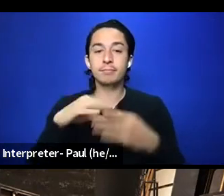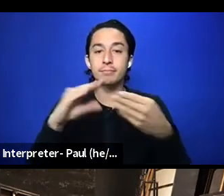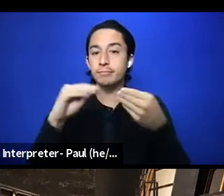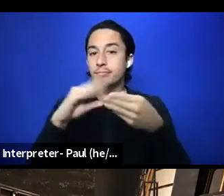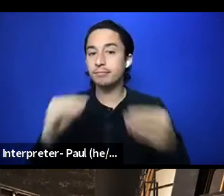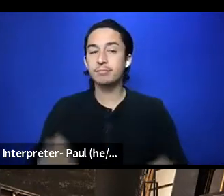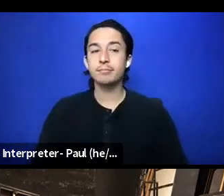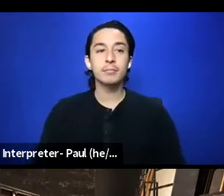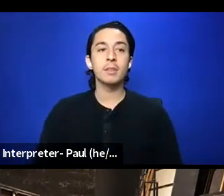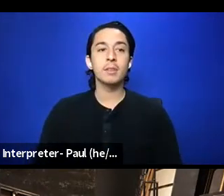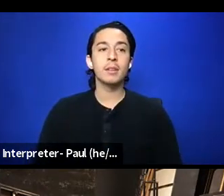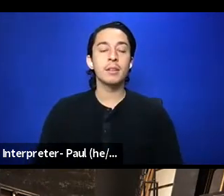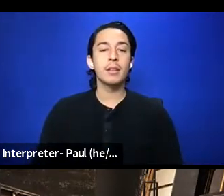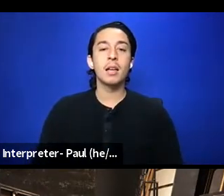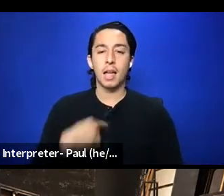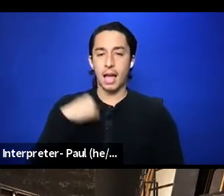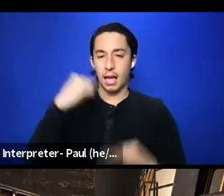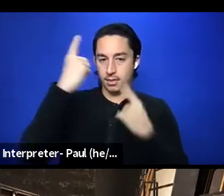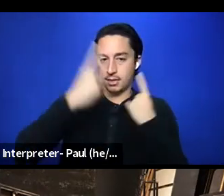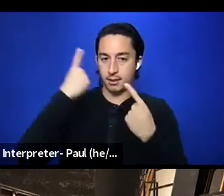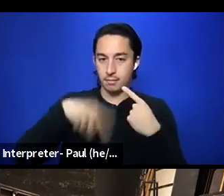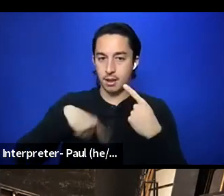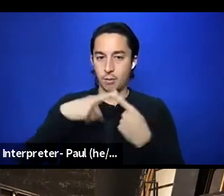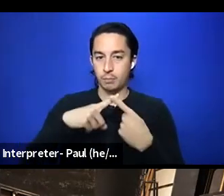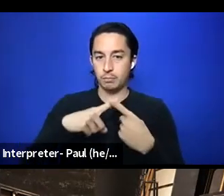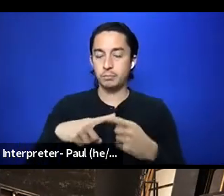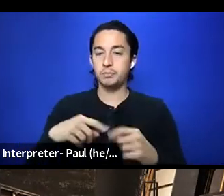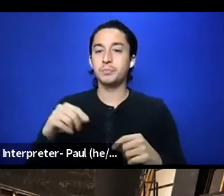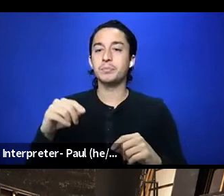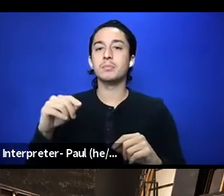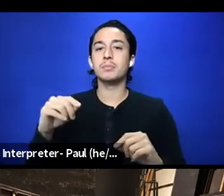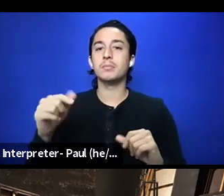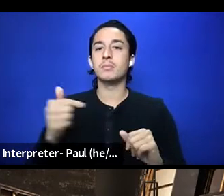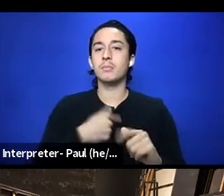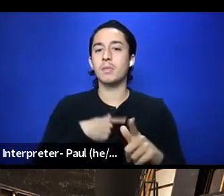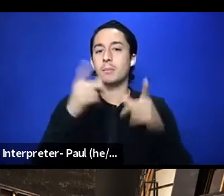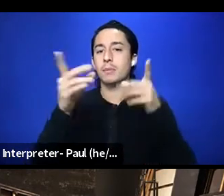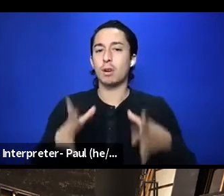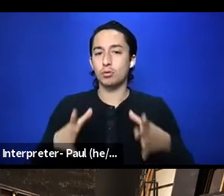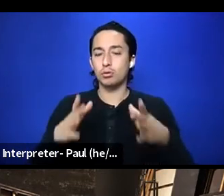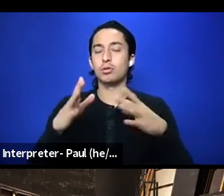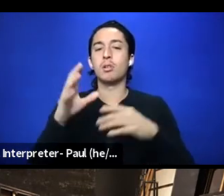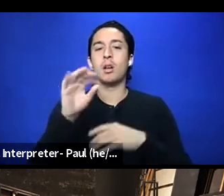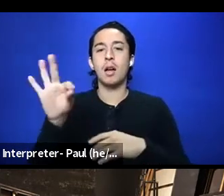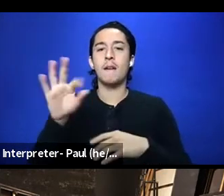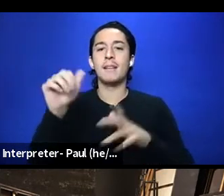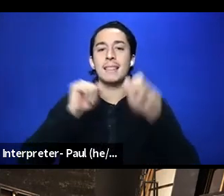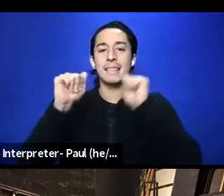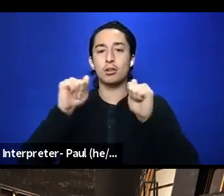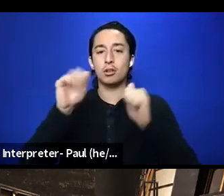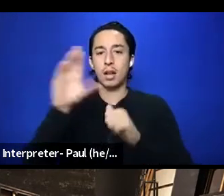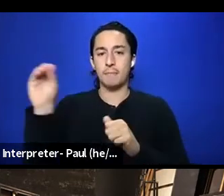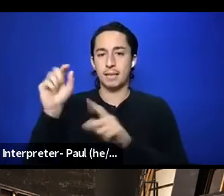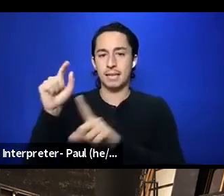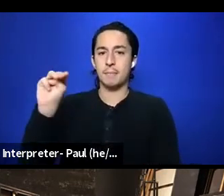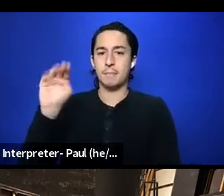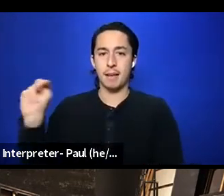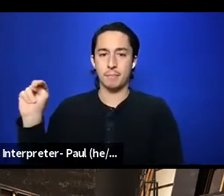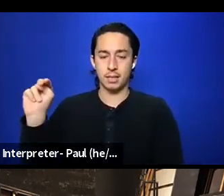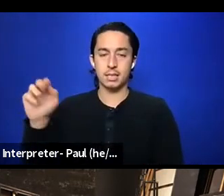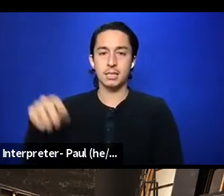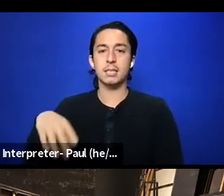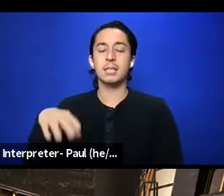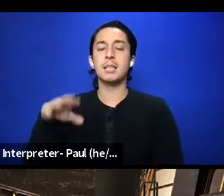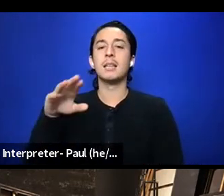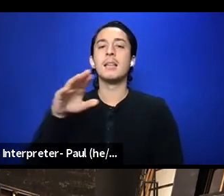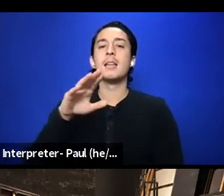I think one that I've been thinking about is, like, I'm the artistic director of a theater company in Minneapolis, and when I came in,